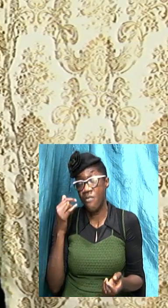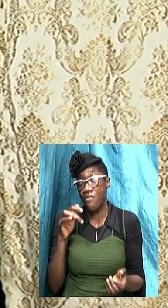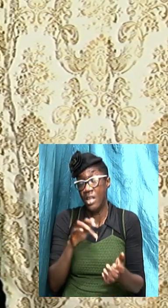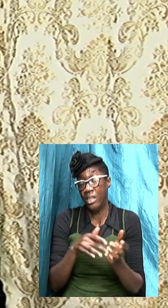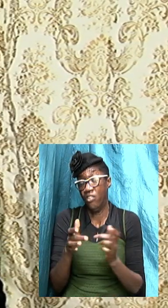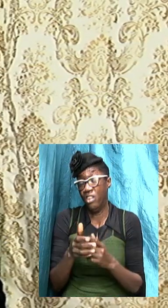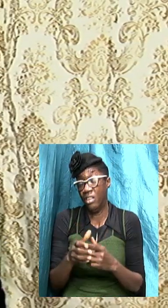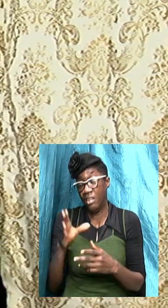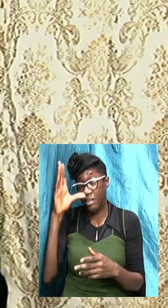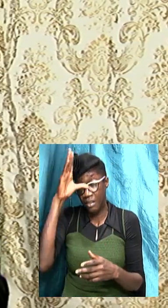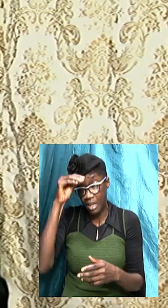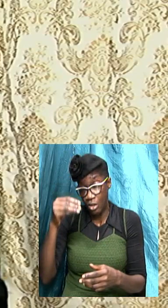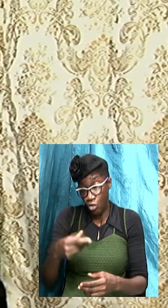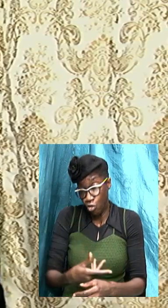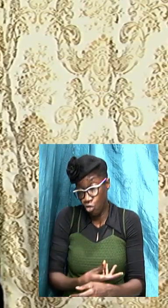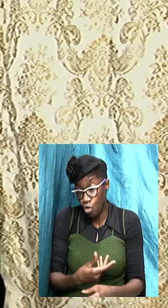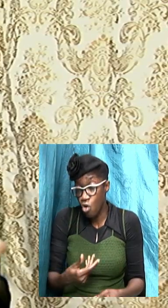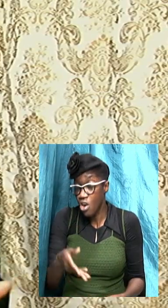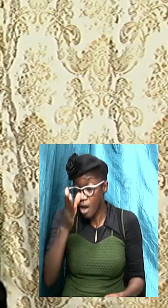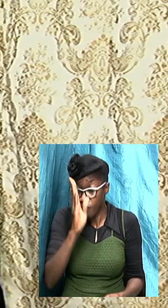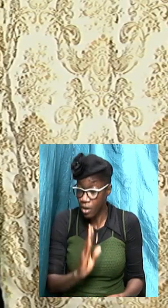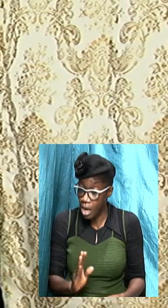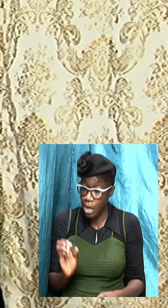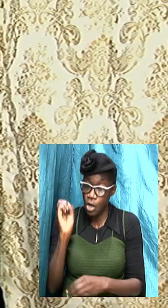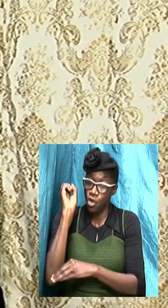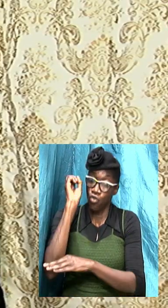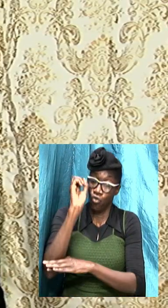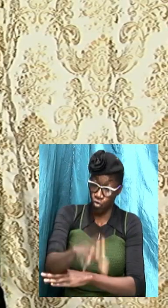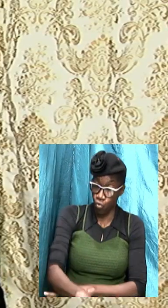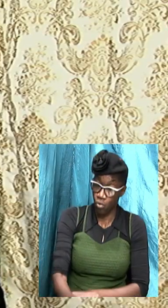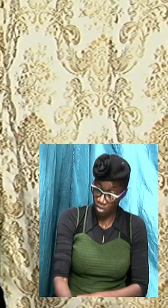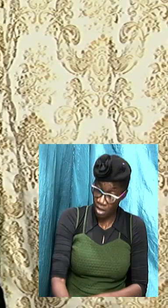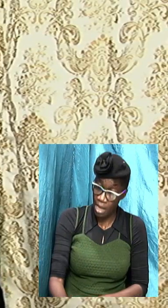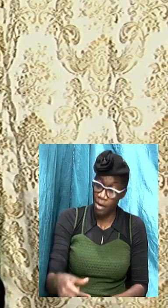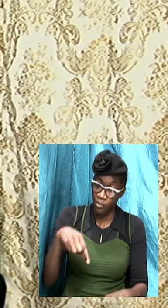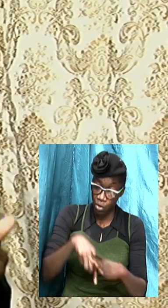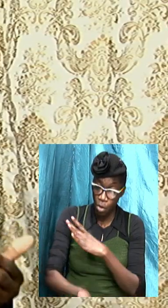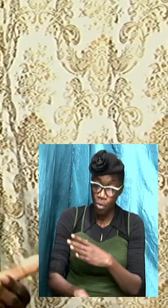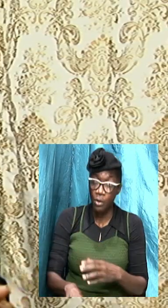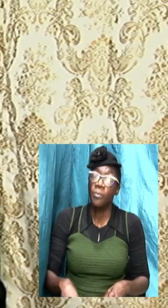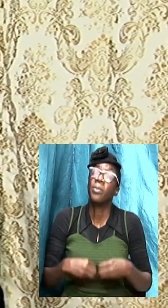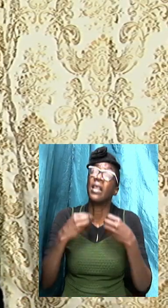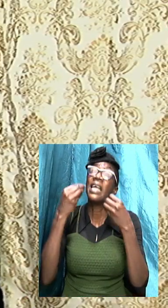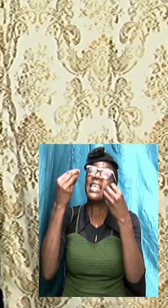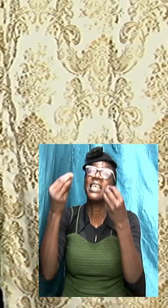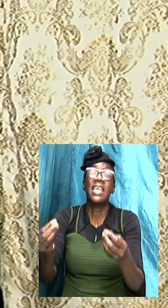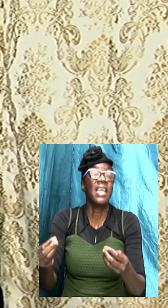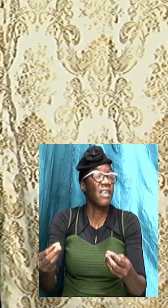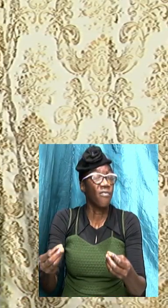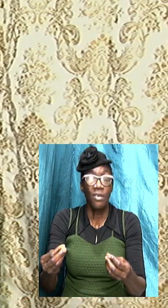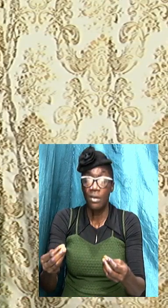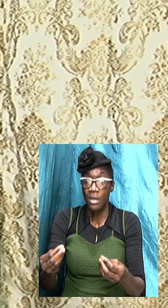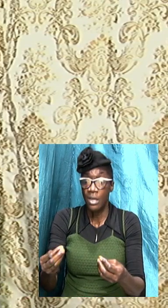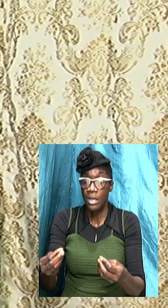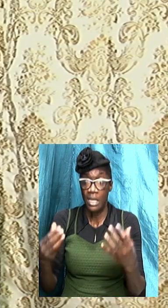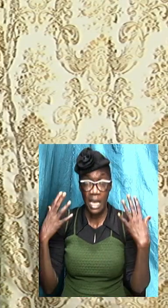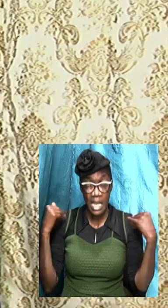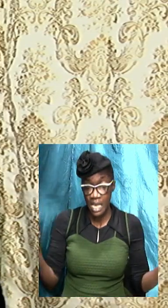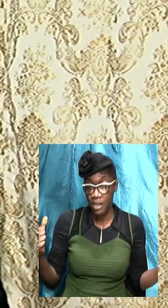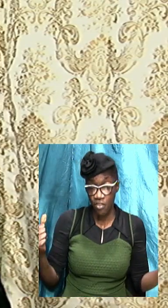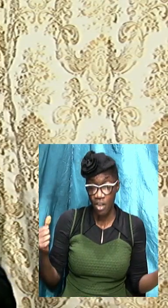written he shall give his angels charge over thee to keep thee if thou dash thy foot against a stone so